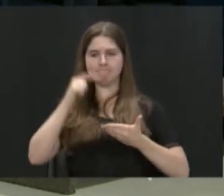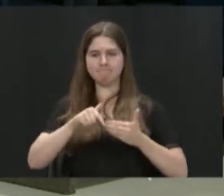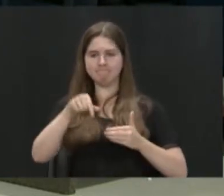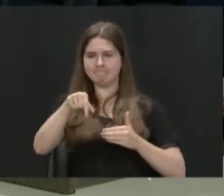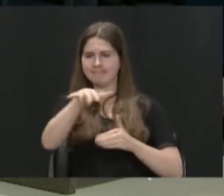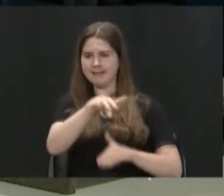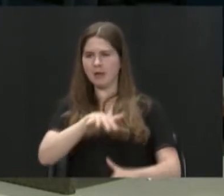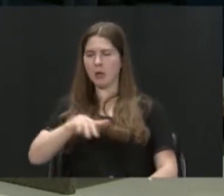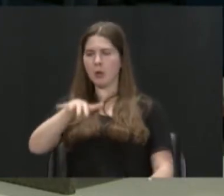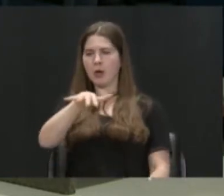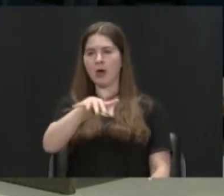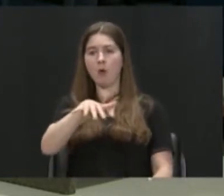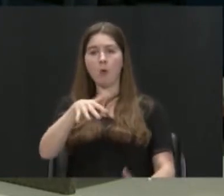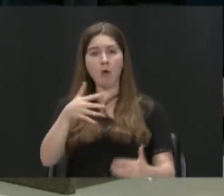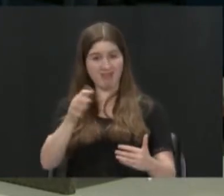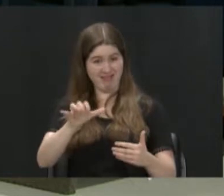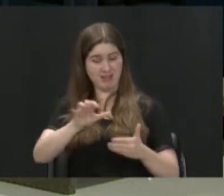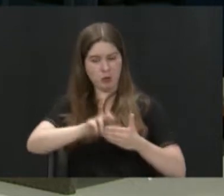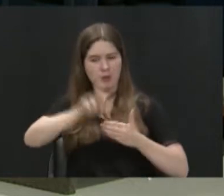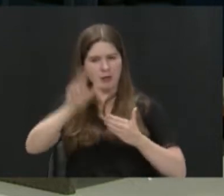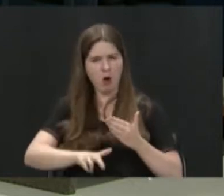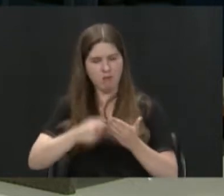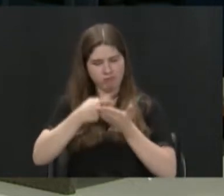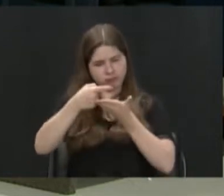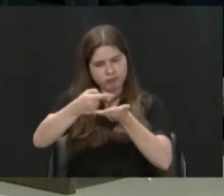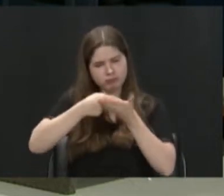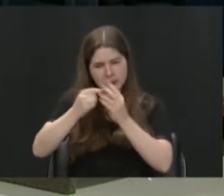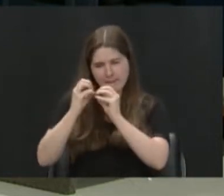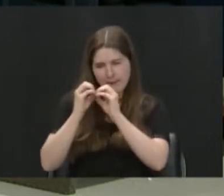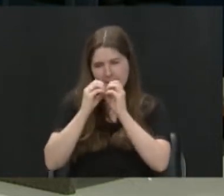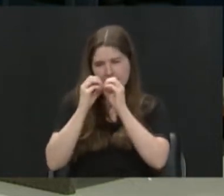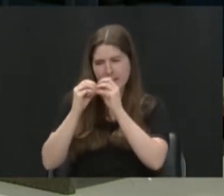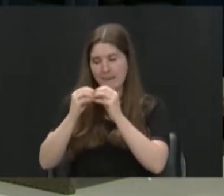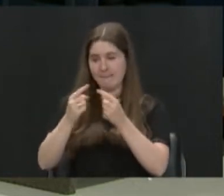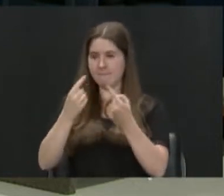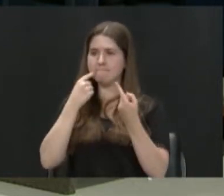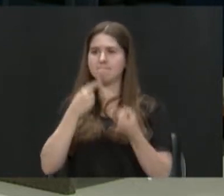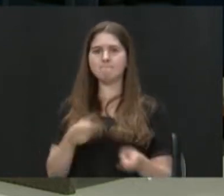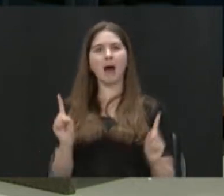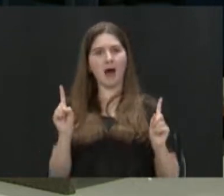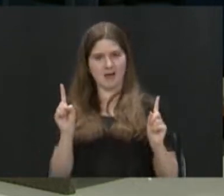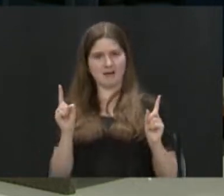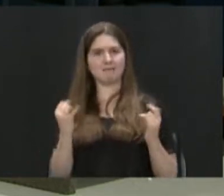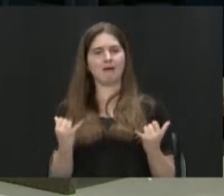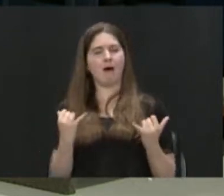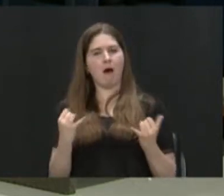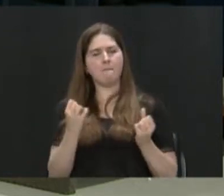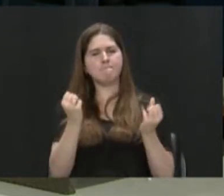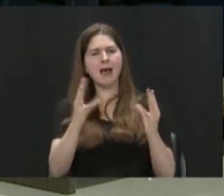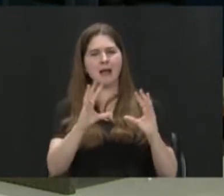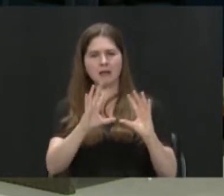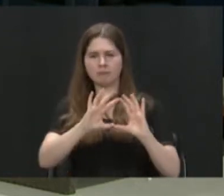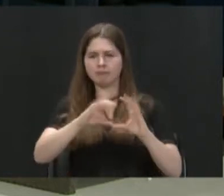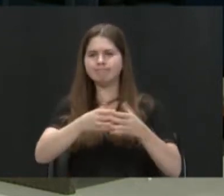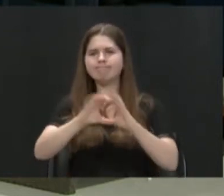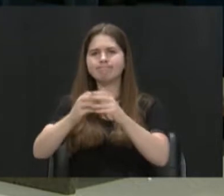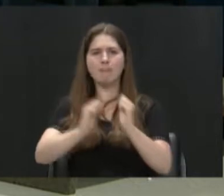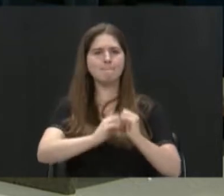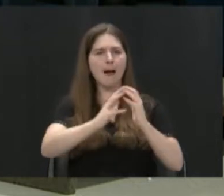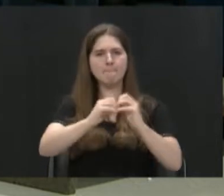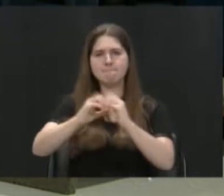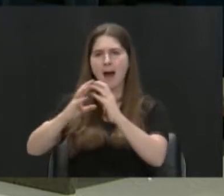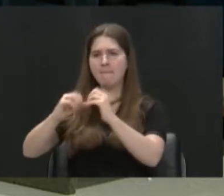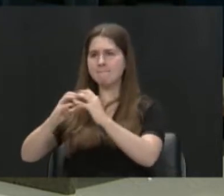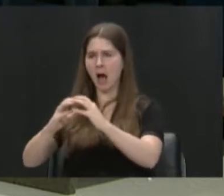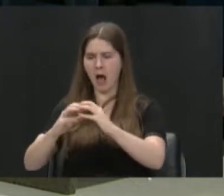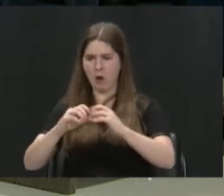region is an outcome of those conversations early on. And there's all kinds of organizations that have done incredible work to get